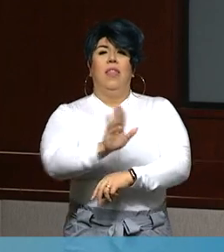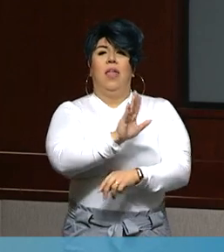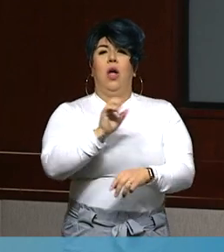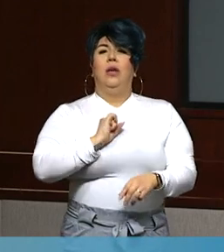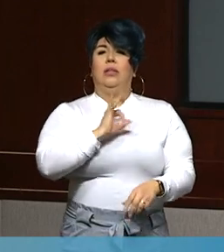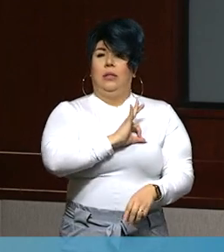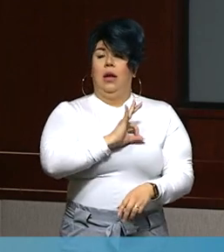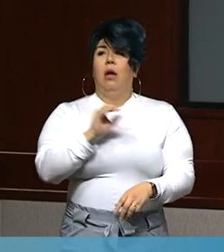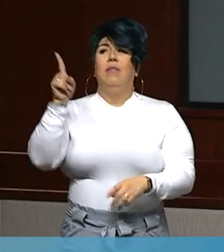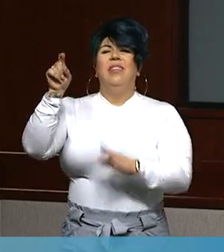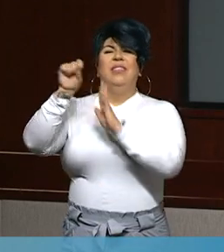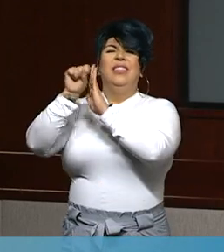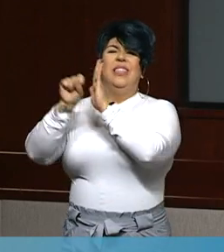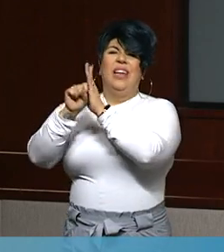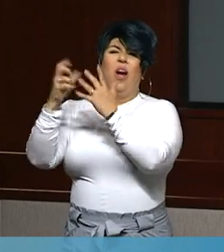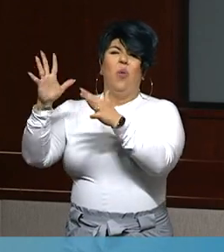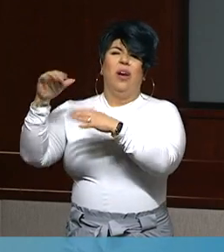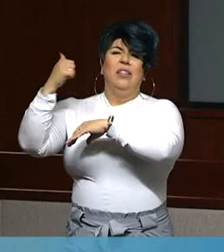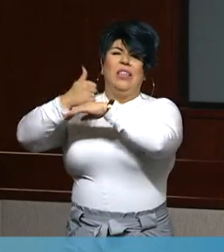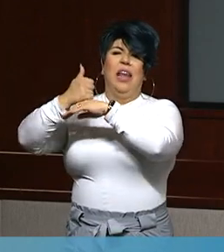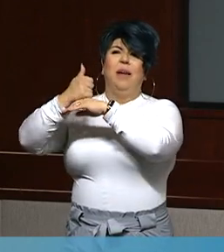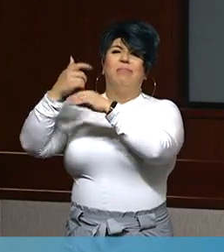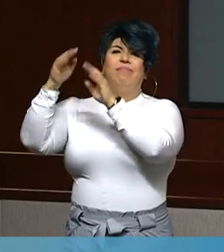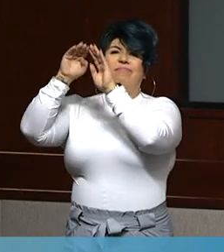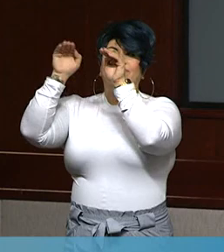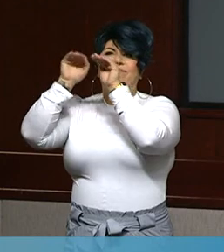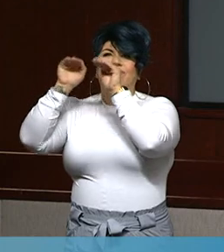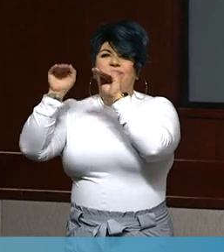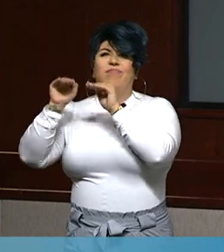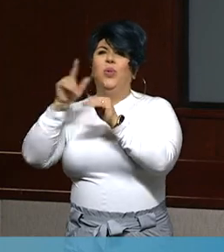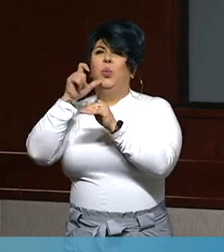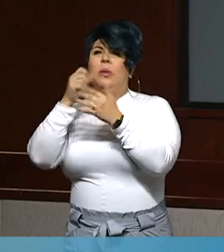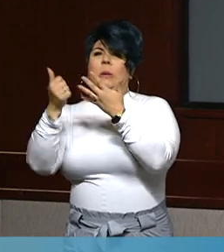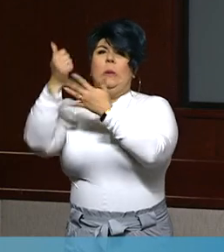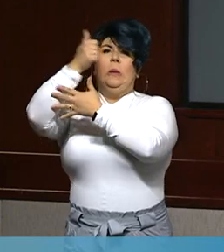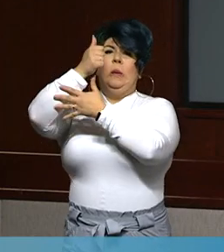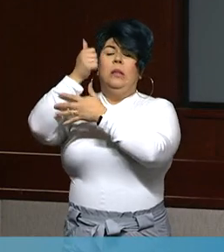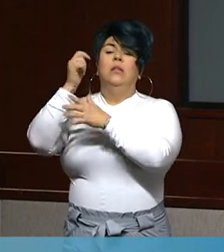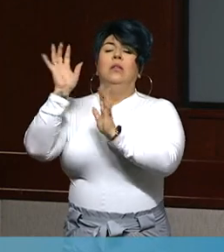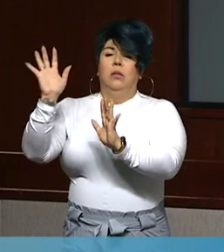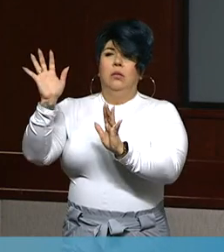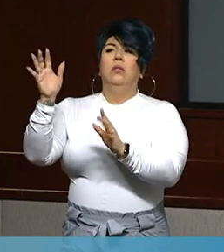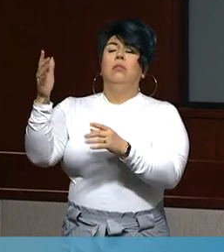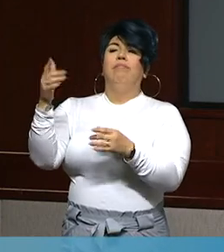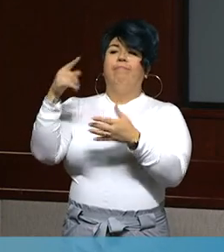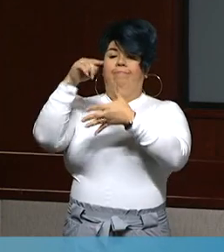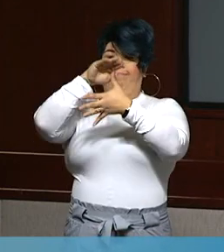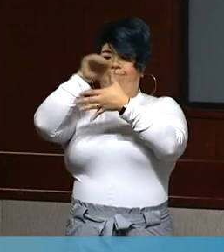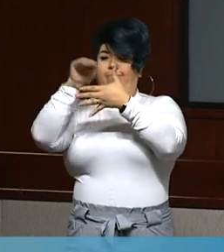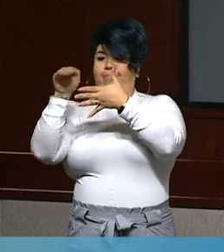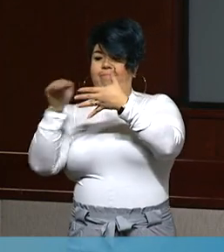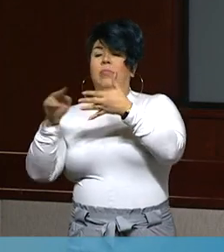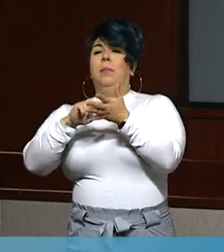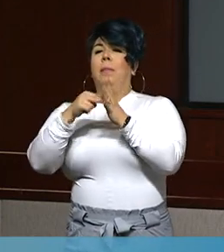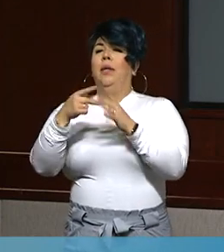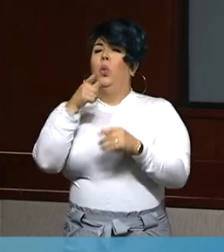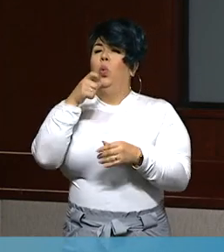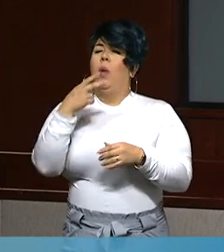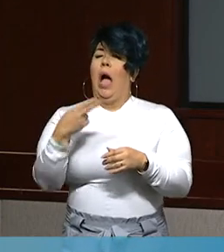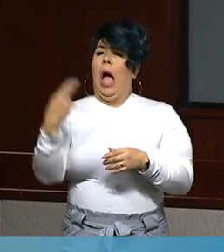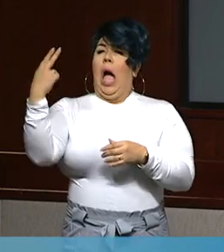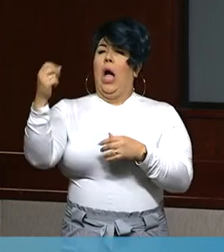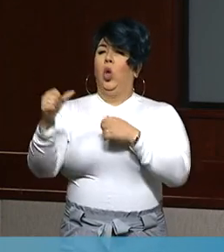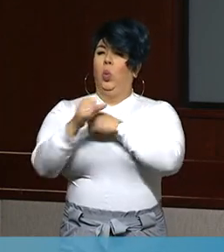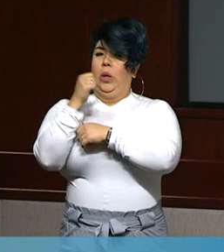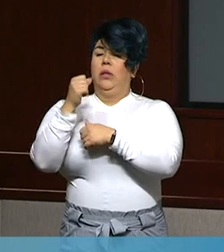sort of a tiered approach to expand these circles of healthcare providers based on those at highest risk so that we can get as